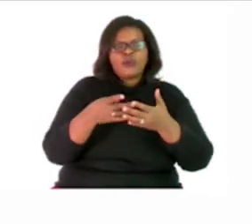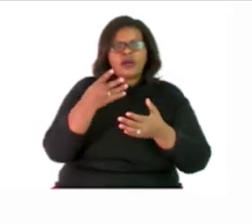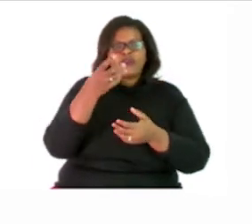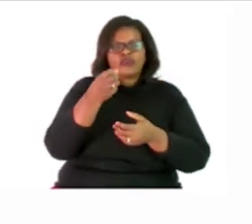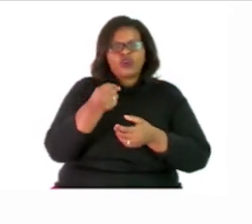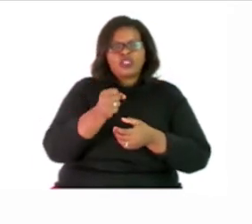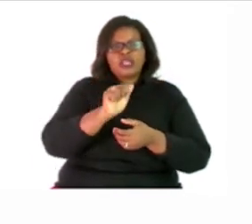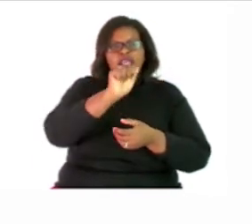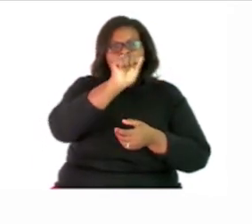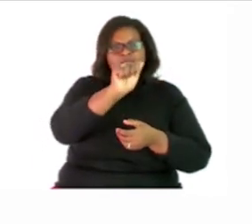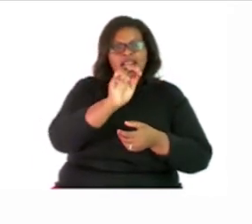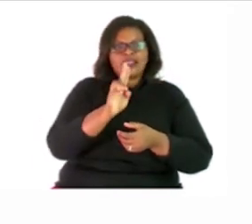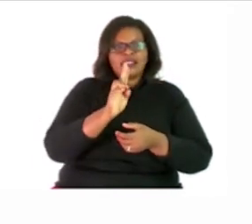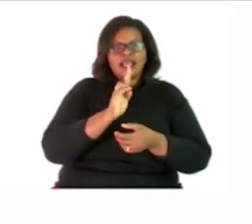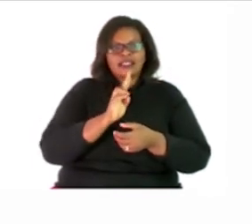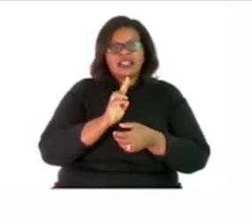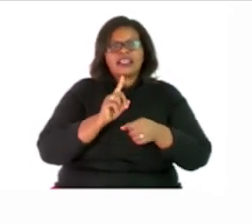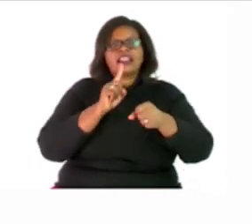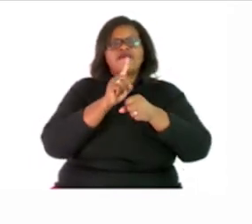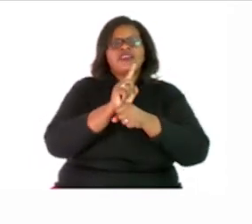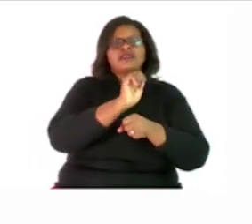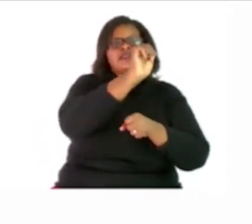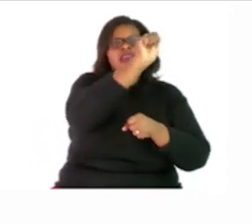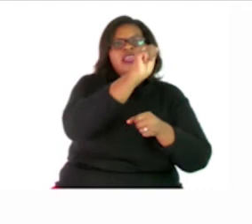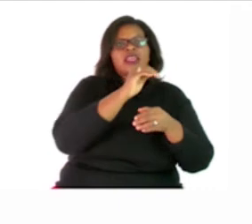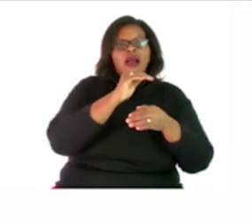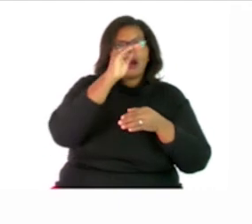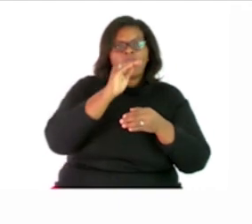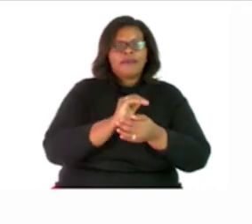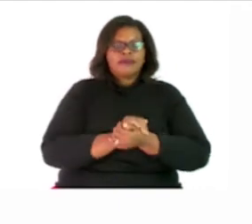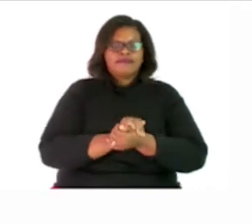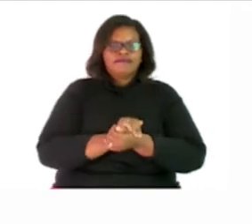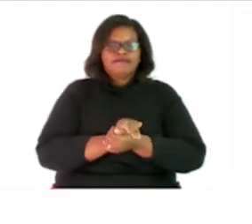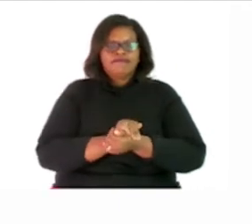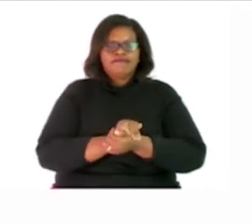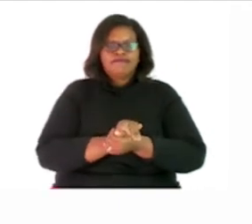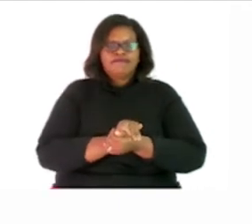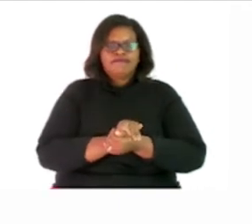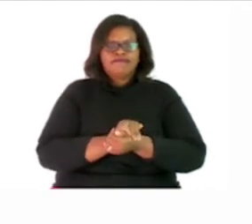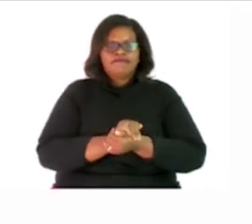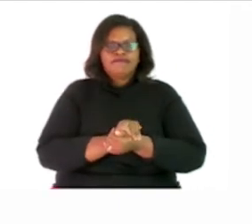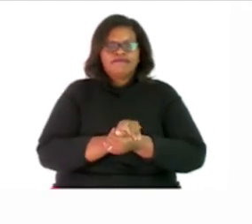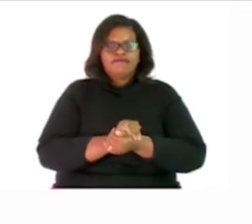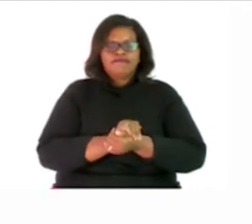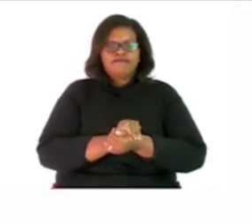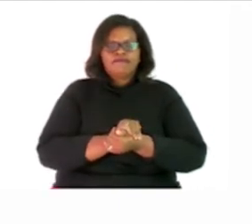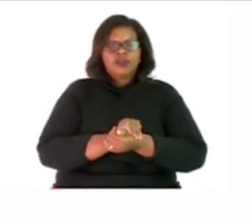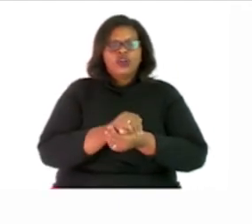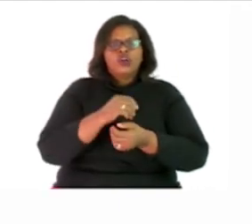answering the first A which is written in words. The 12